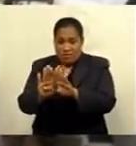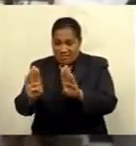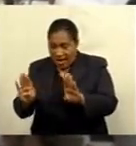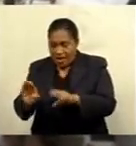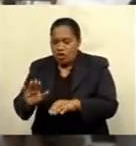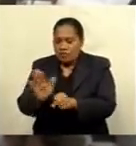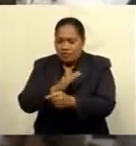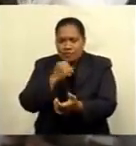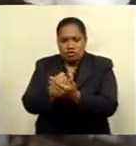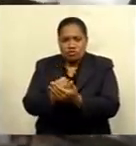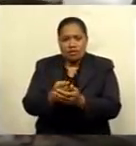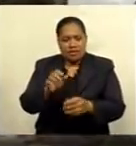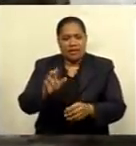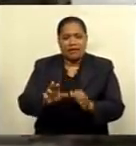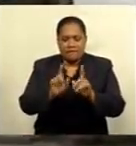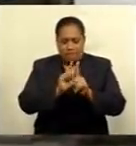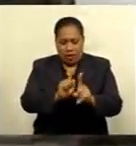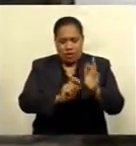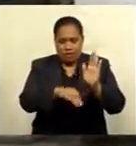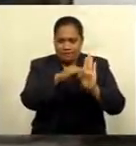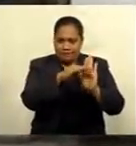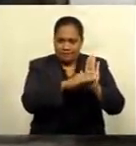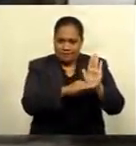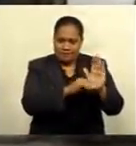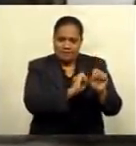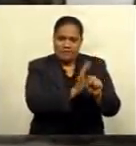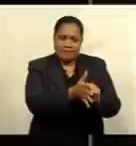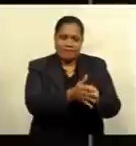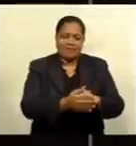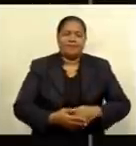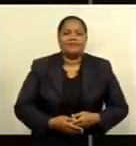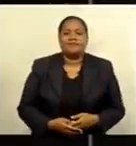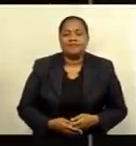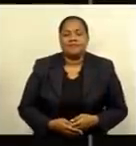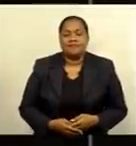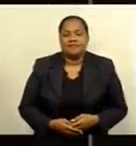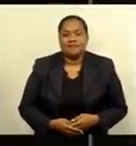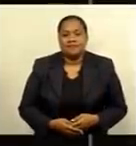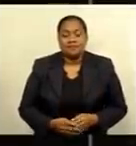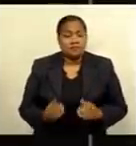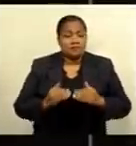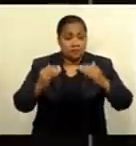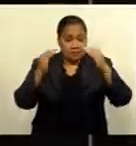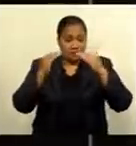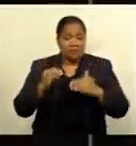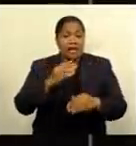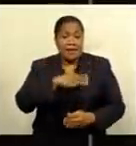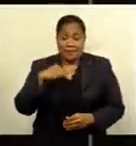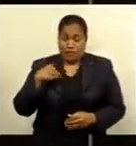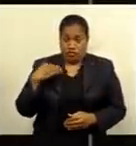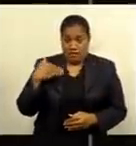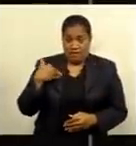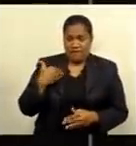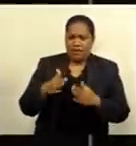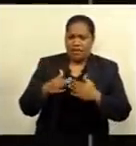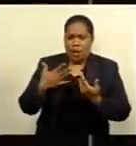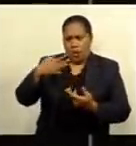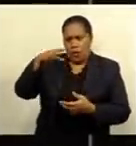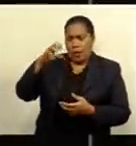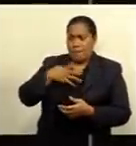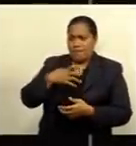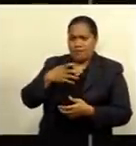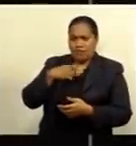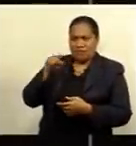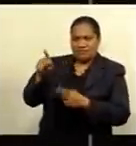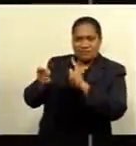protocols. Chosay Enununga, FBC News. The Ministry of Health is expecting more nasopharyngeal